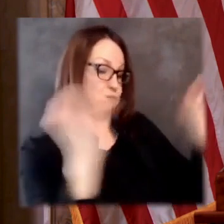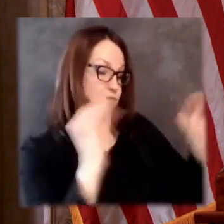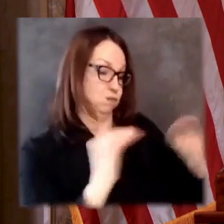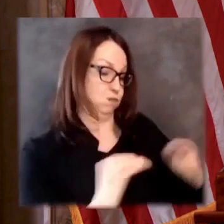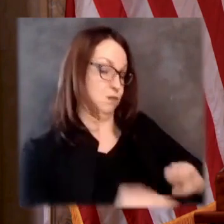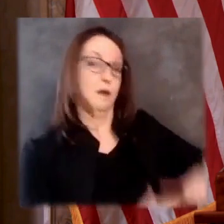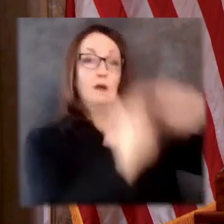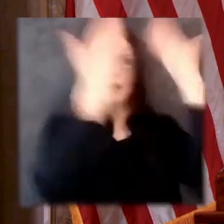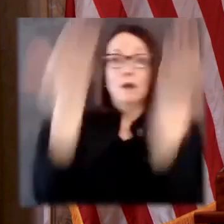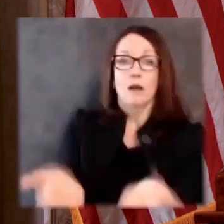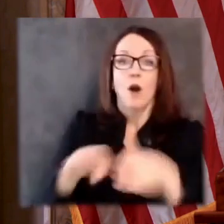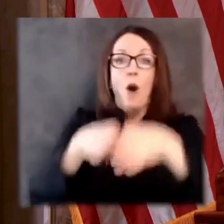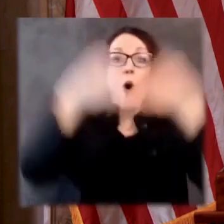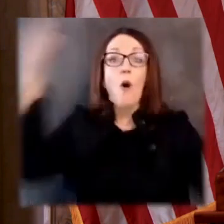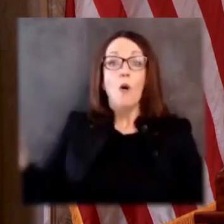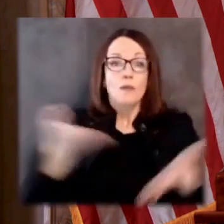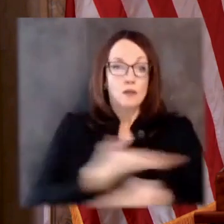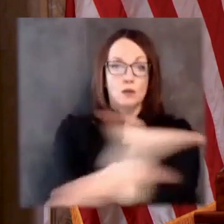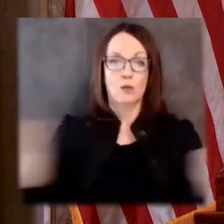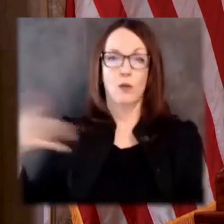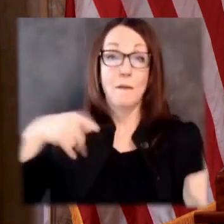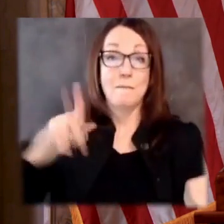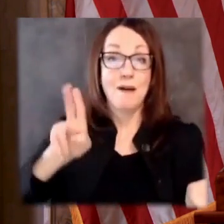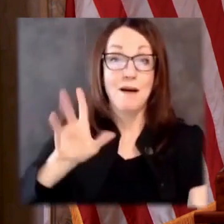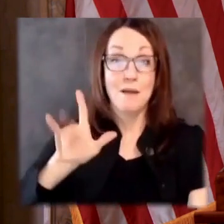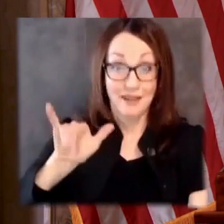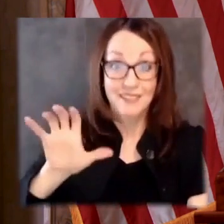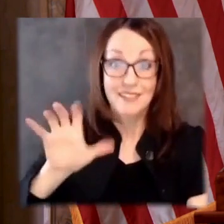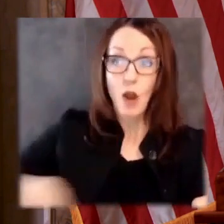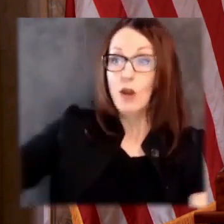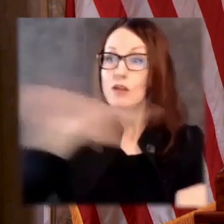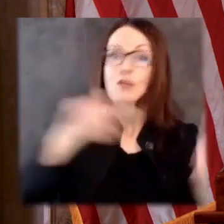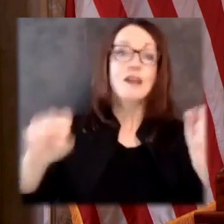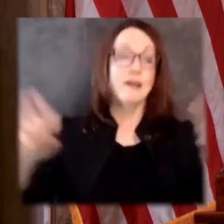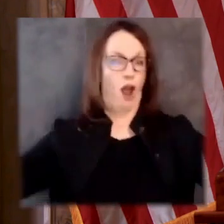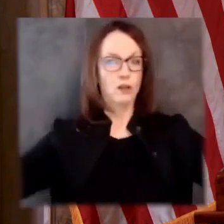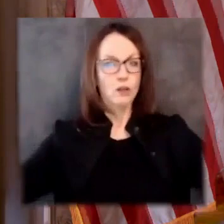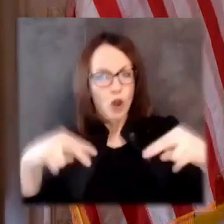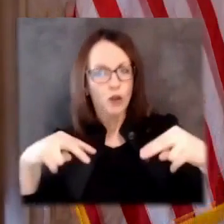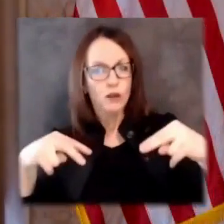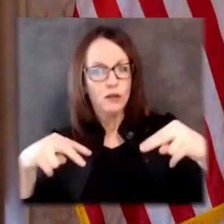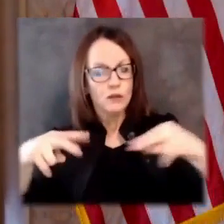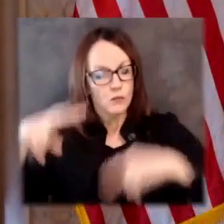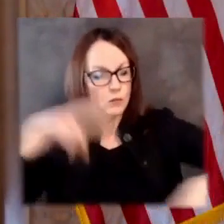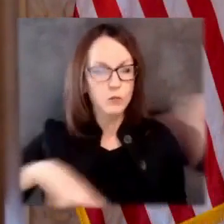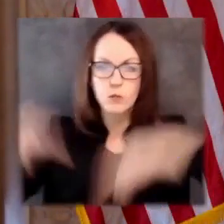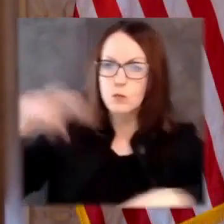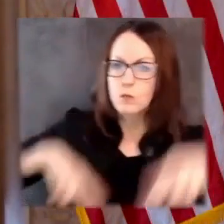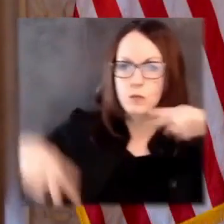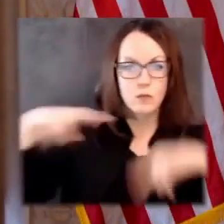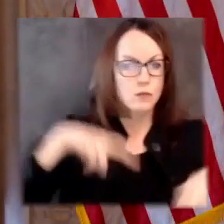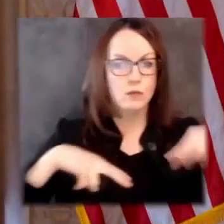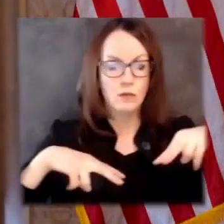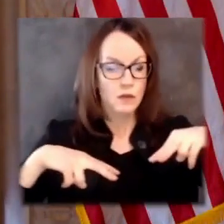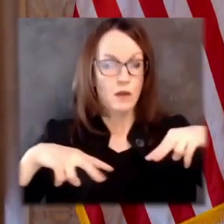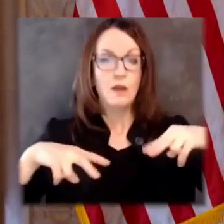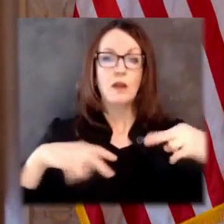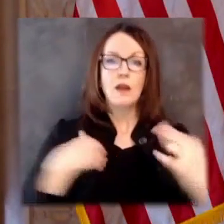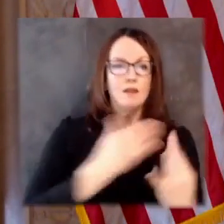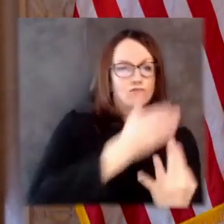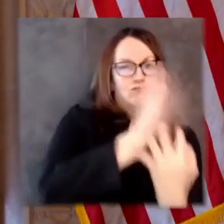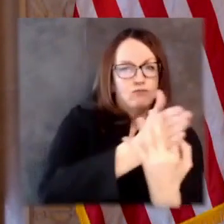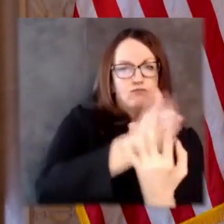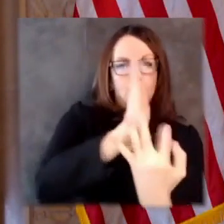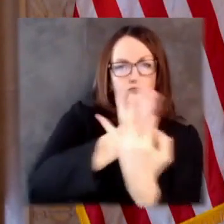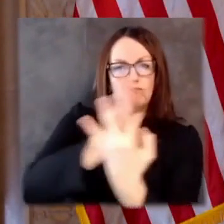with public input by requiring public meetings for map drawing process. And that's why we're also going to prevent the